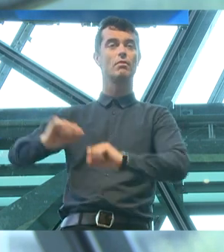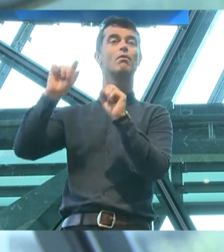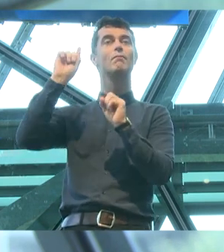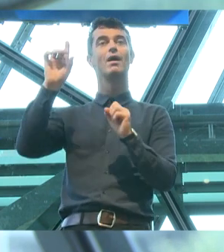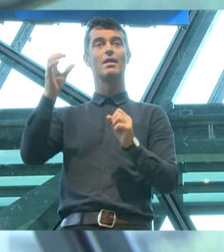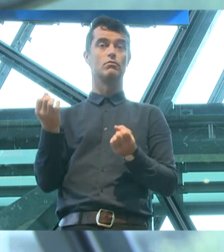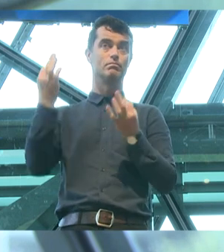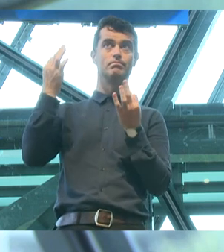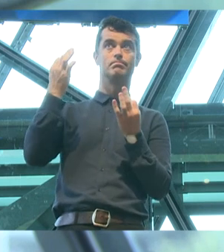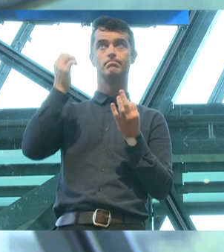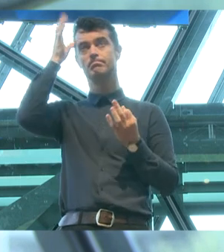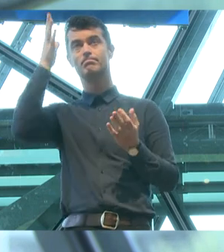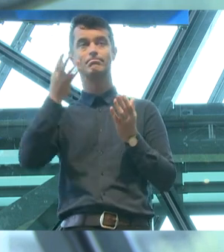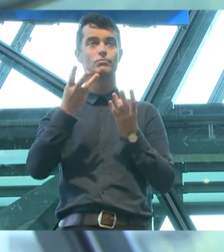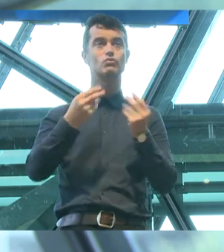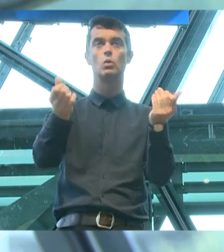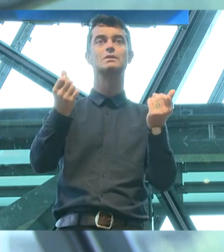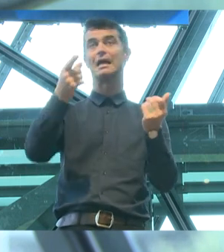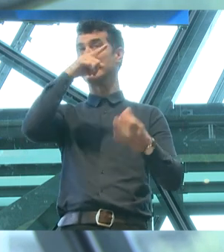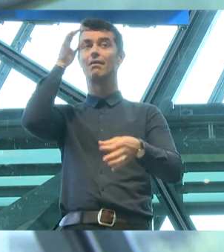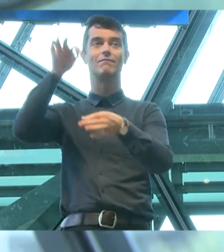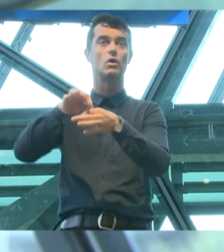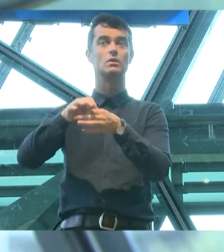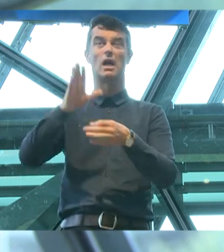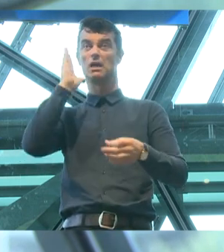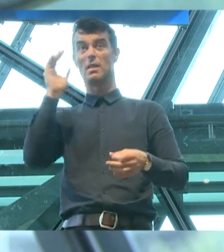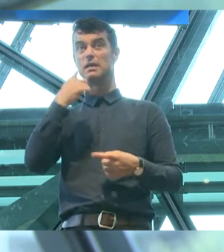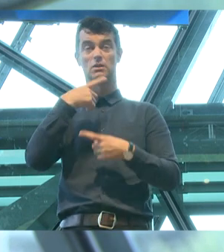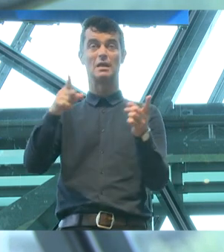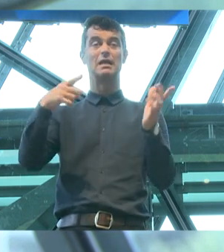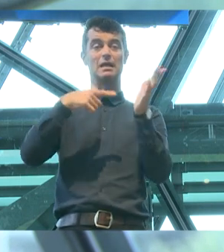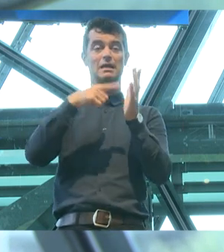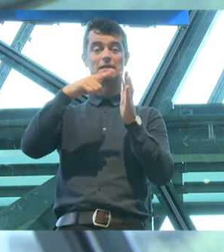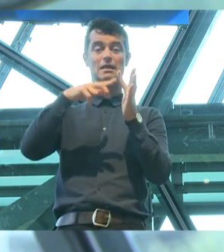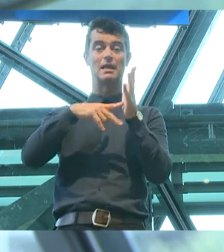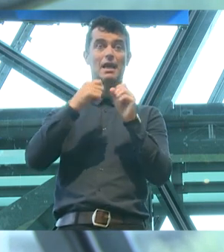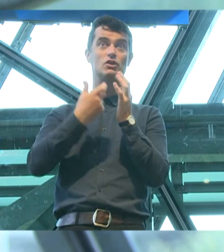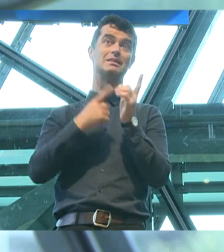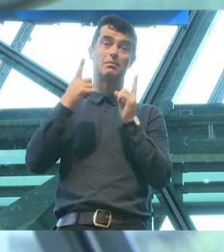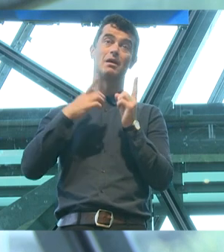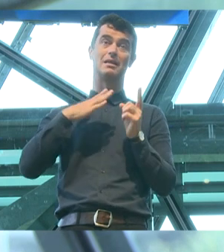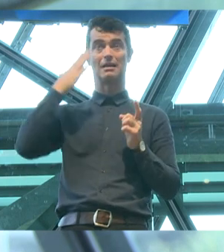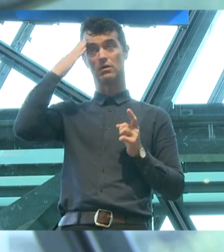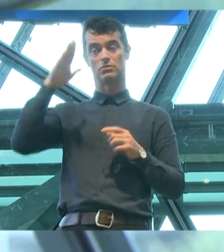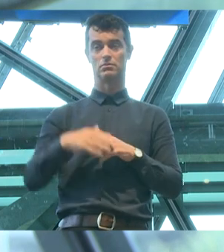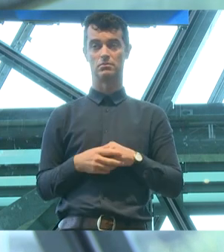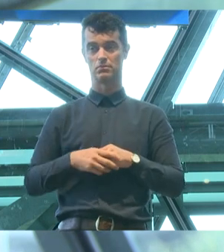resourced, they can't vote, and despite what they tell you, teenagers do sometimes need adults sometimes.